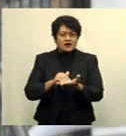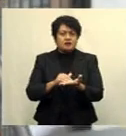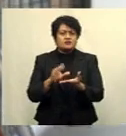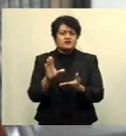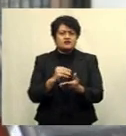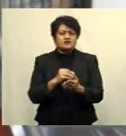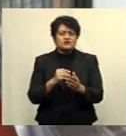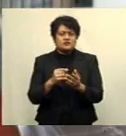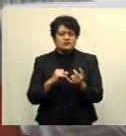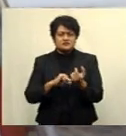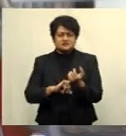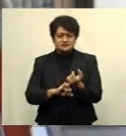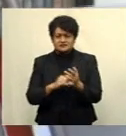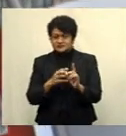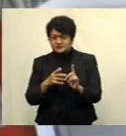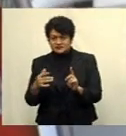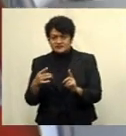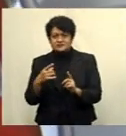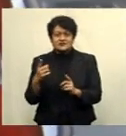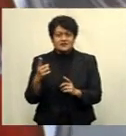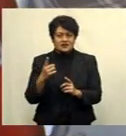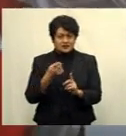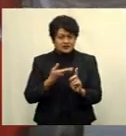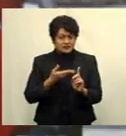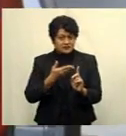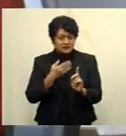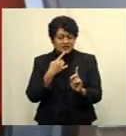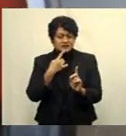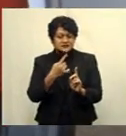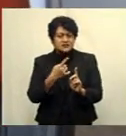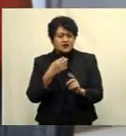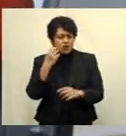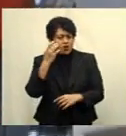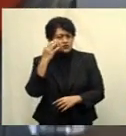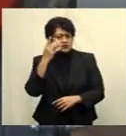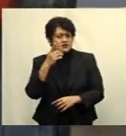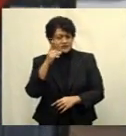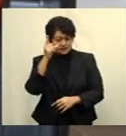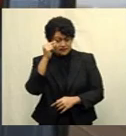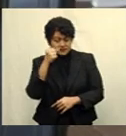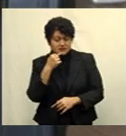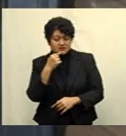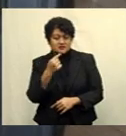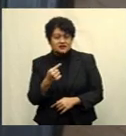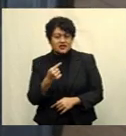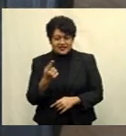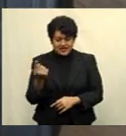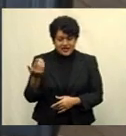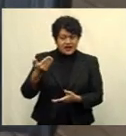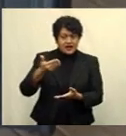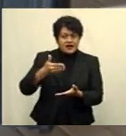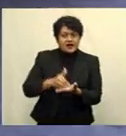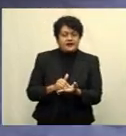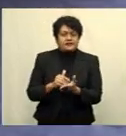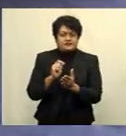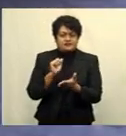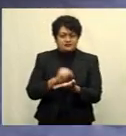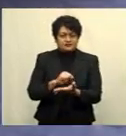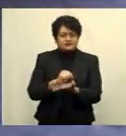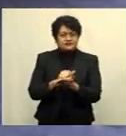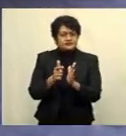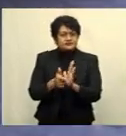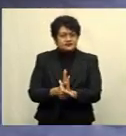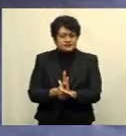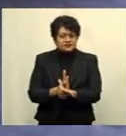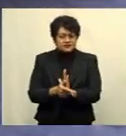Laisani-Kale, a concerned Fijian who resides along Princess Road in Suva, comes at the right time. He adds the equipment will